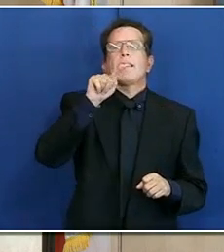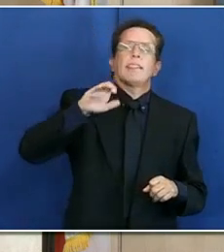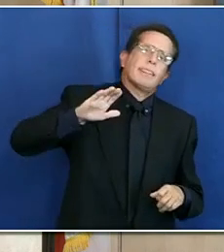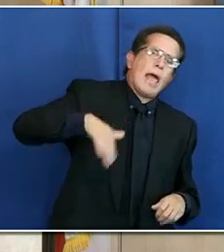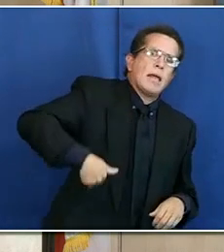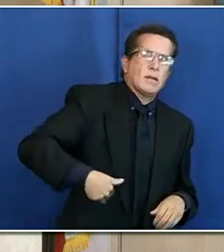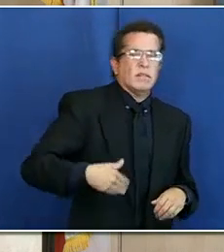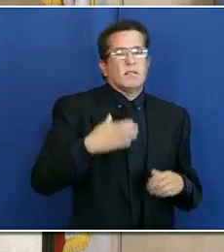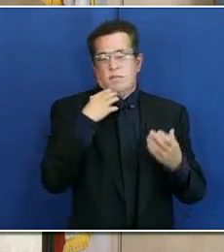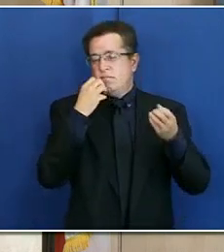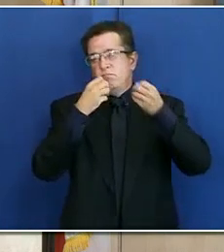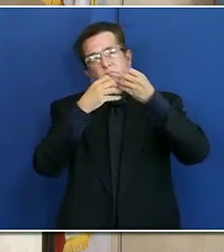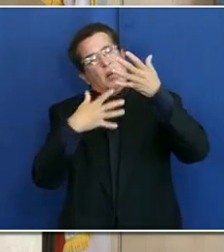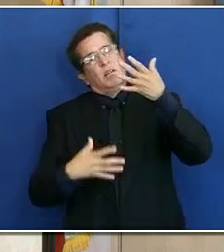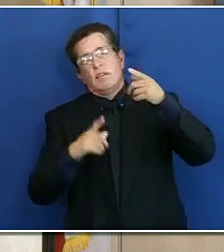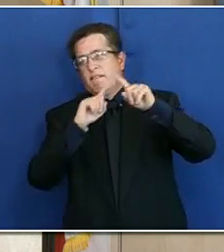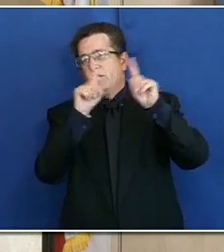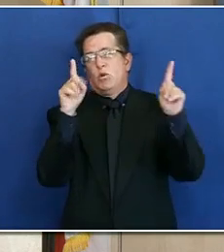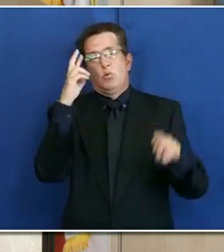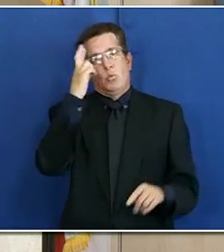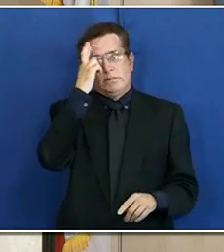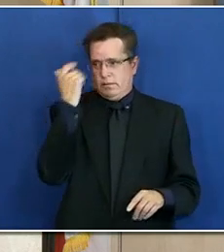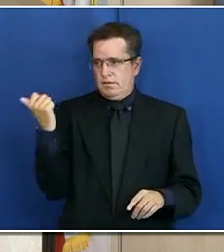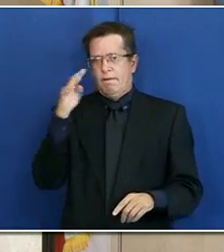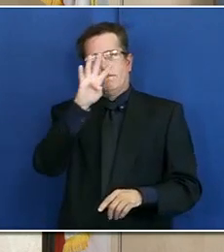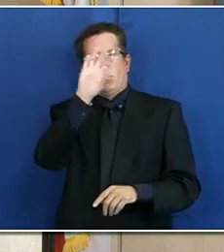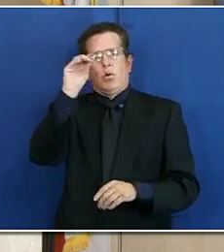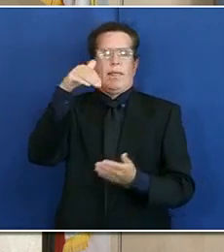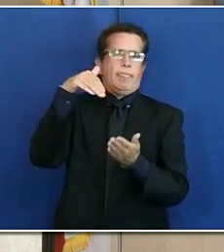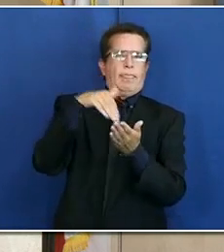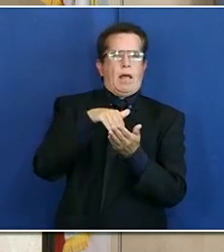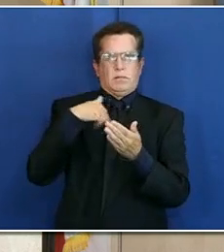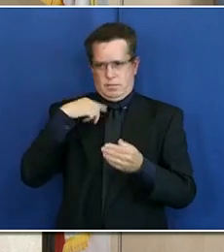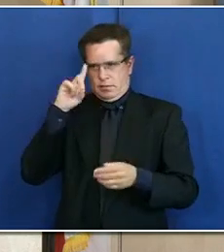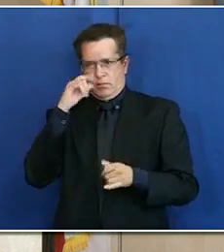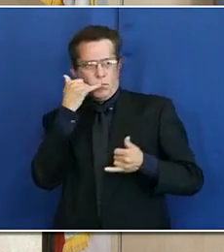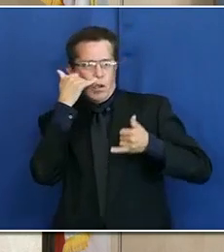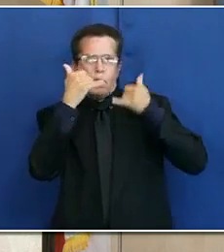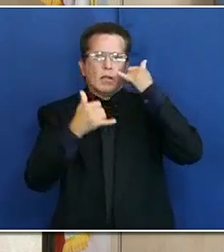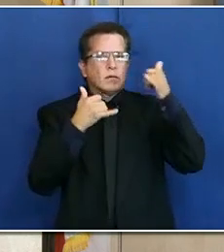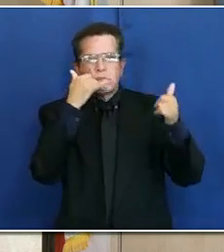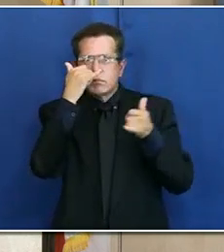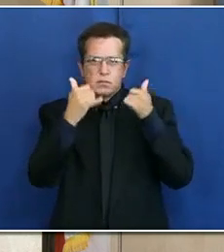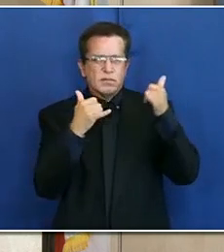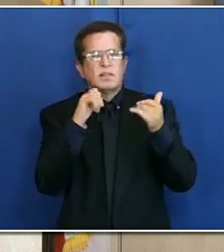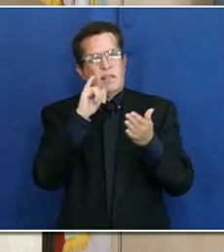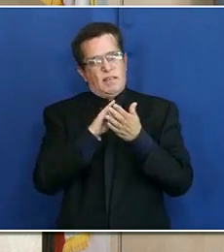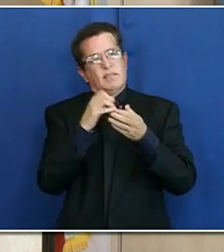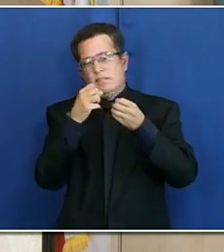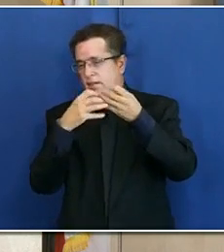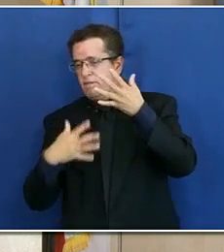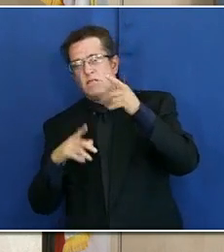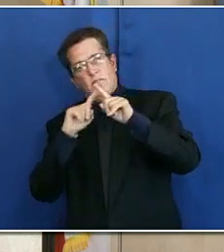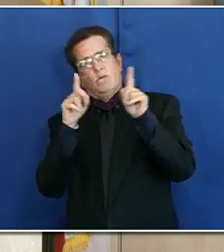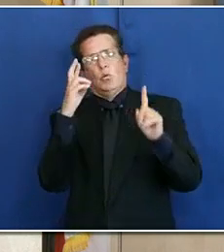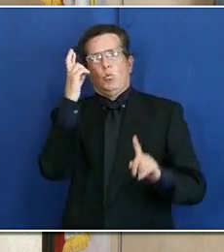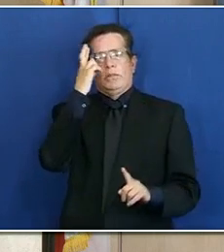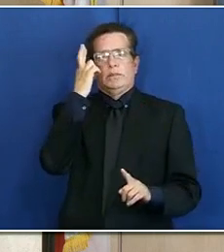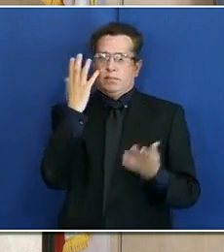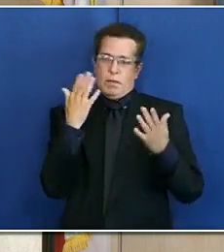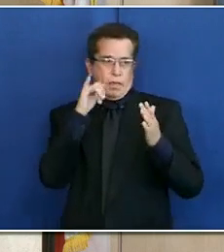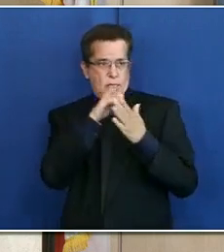Again, when you're looking at close to 40,000 case investigations we've initiated, those are some of the reasons why one individual person